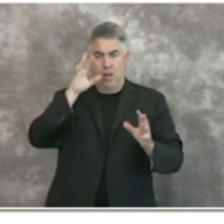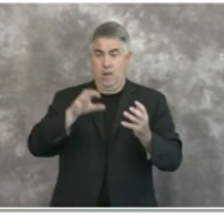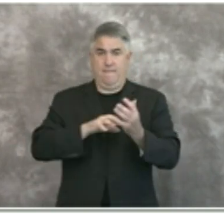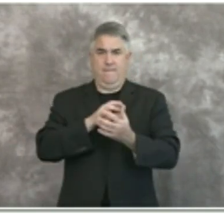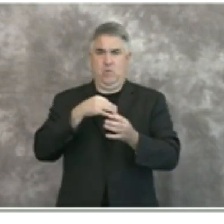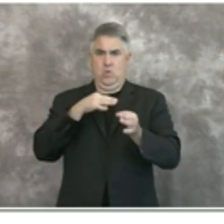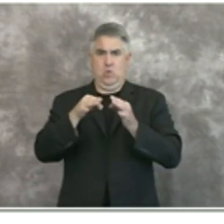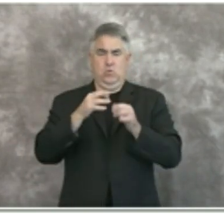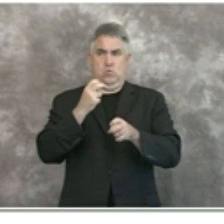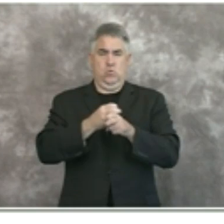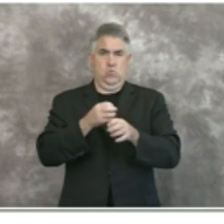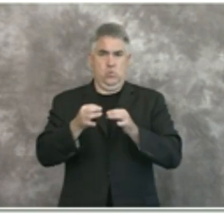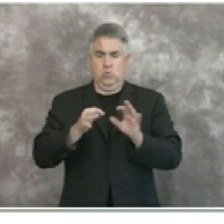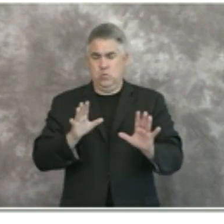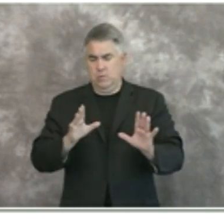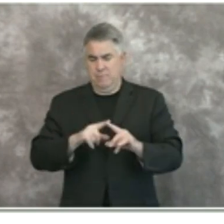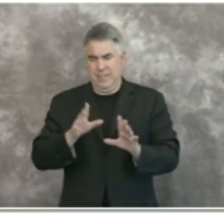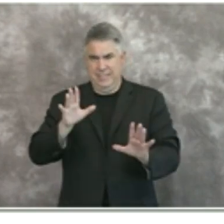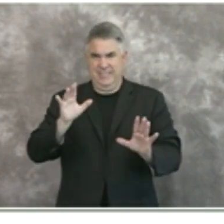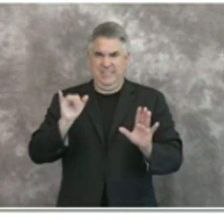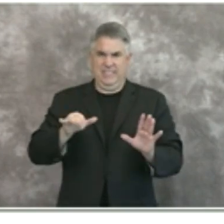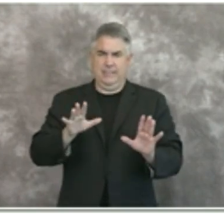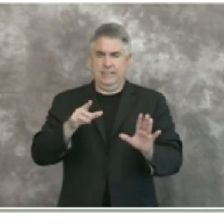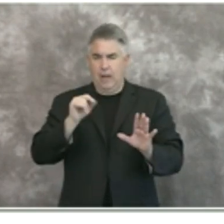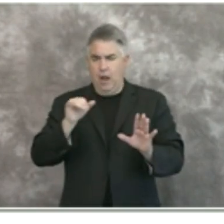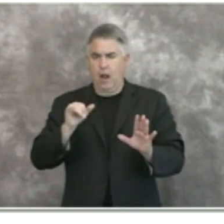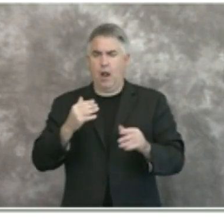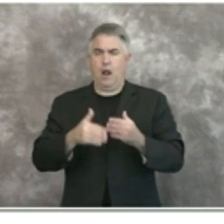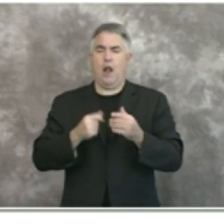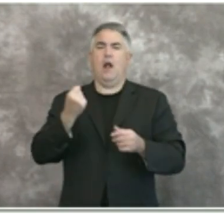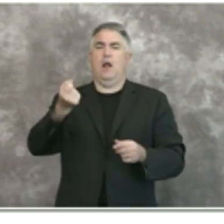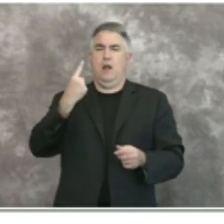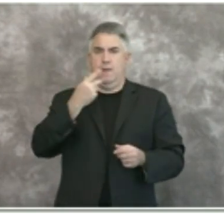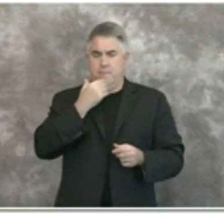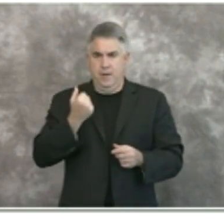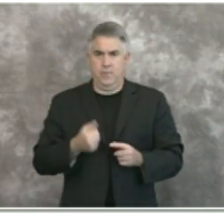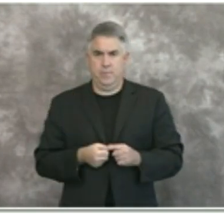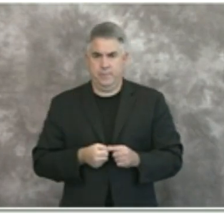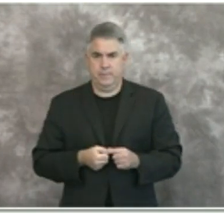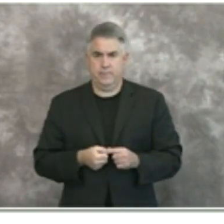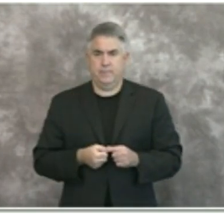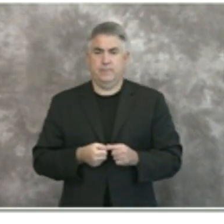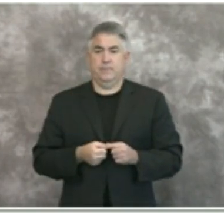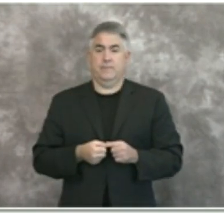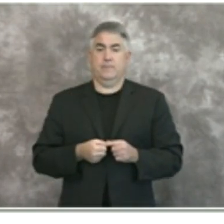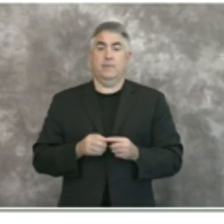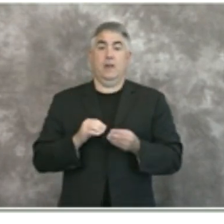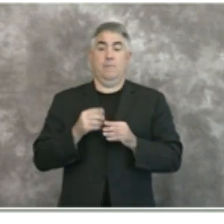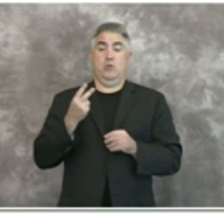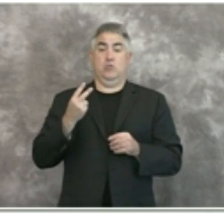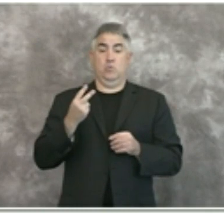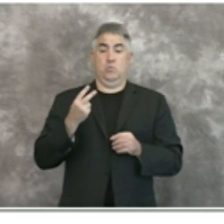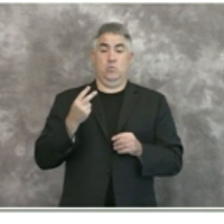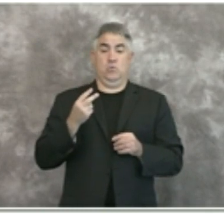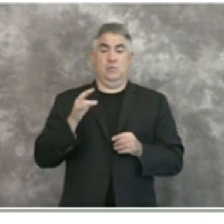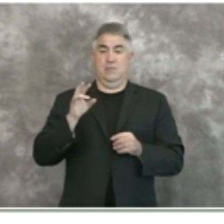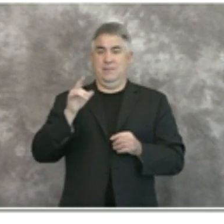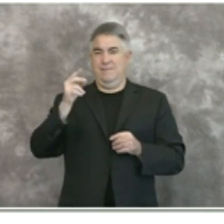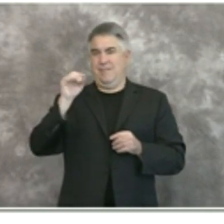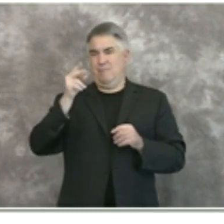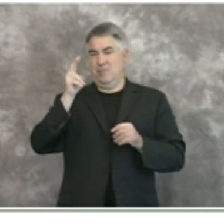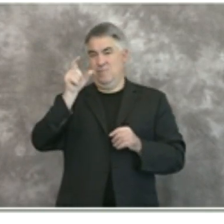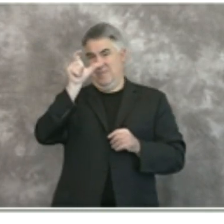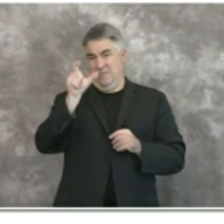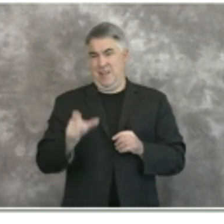multiple times but at its core if you look at triggering trigger items two seven and nine if those are hit that